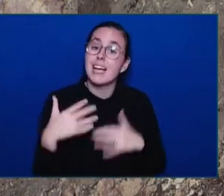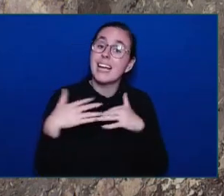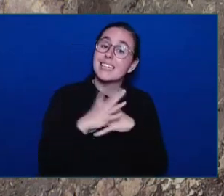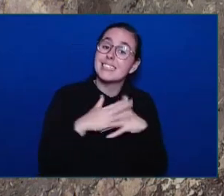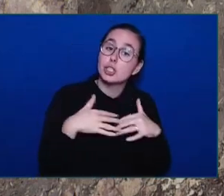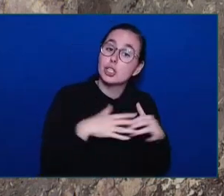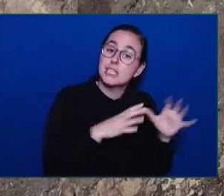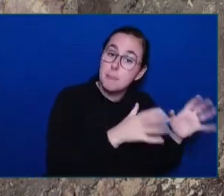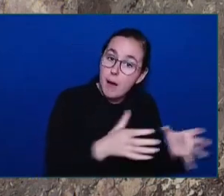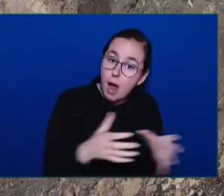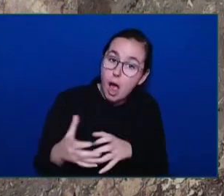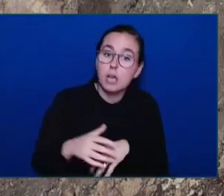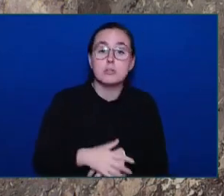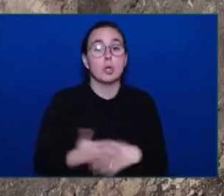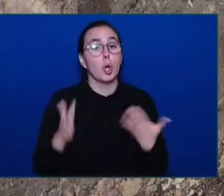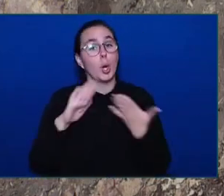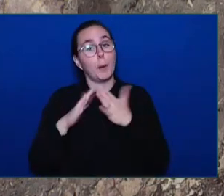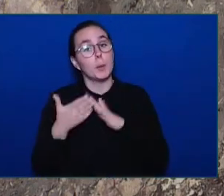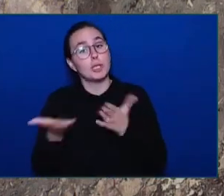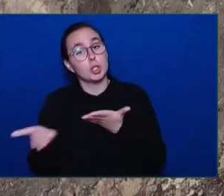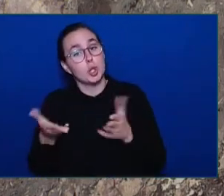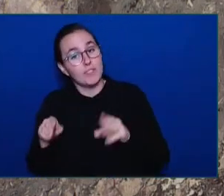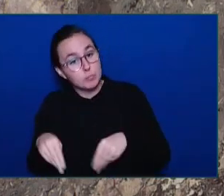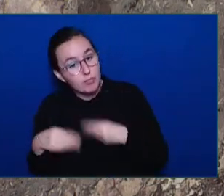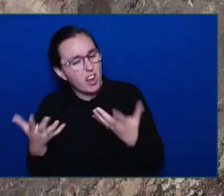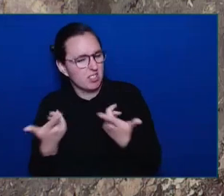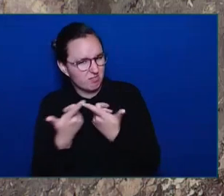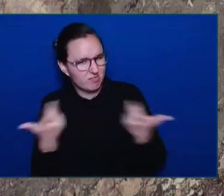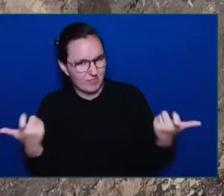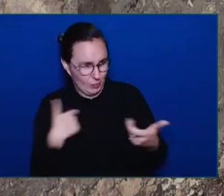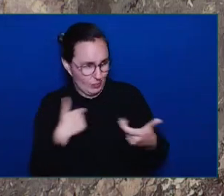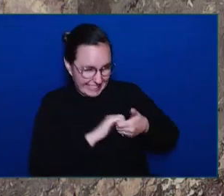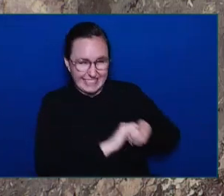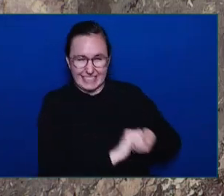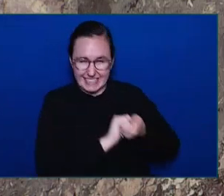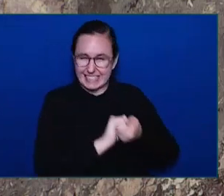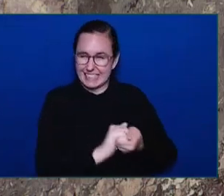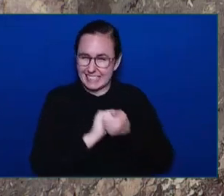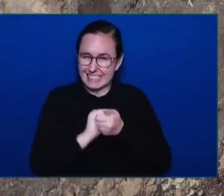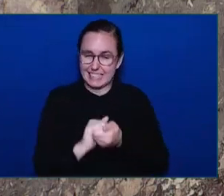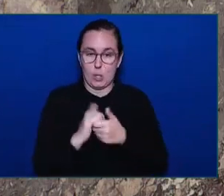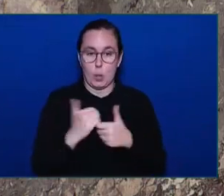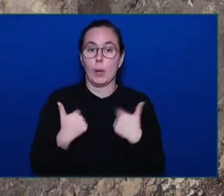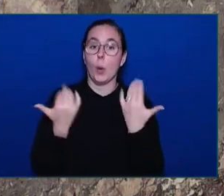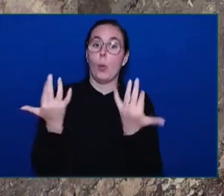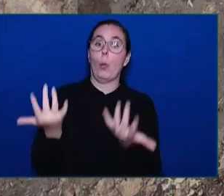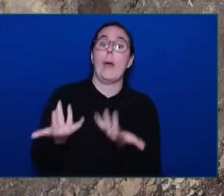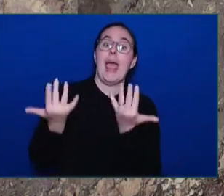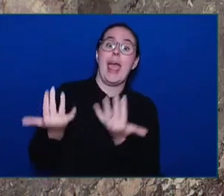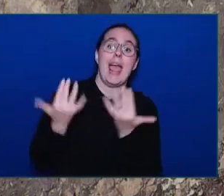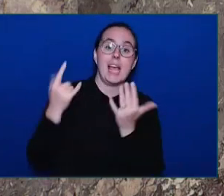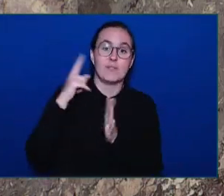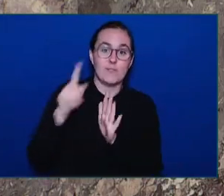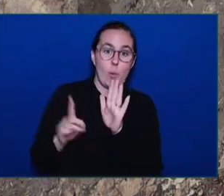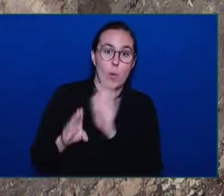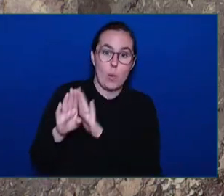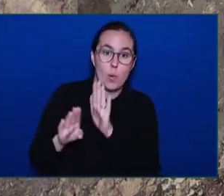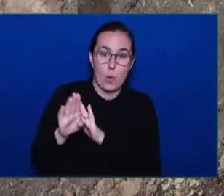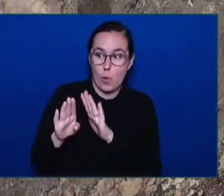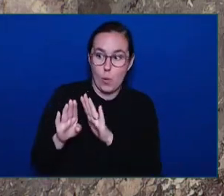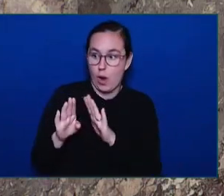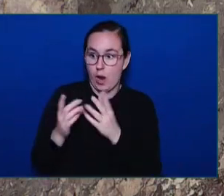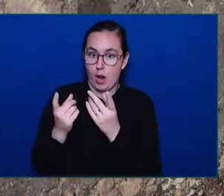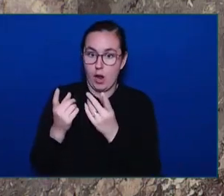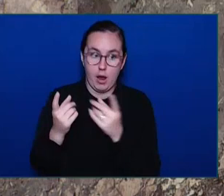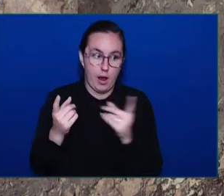is underway, but we're not waiting for the plan to take those concrete steps that survivors need and that communities need. Just this week, Mr. Speaker, with